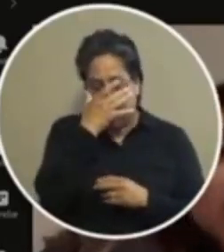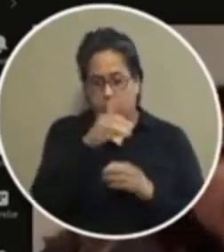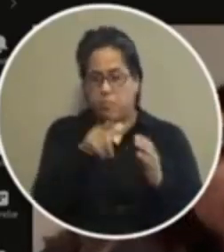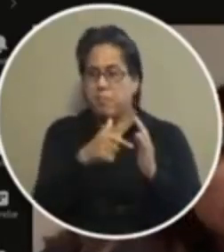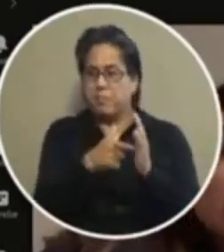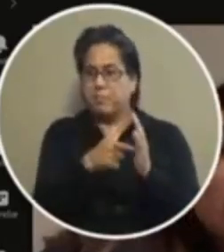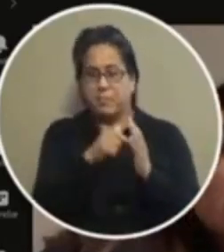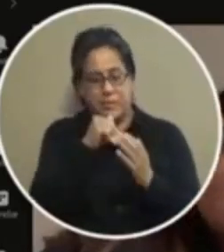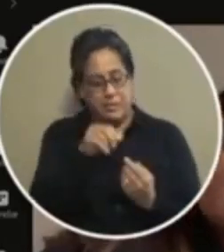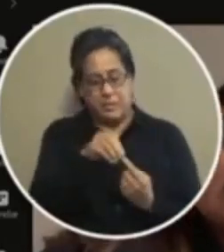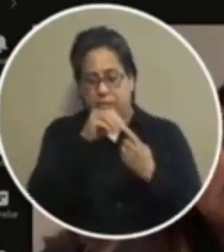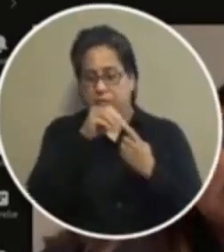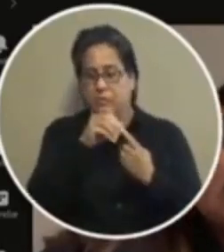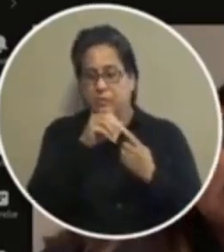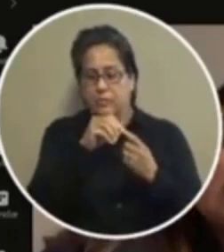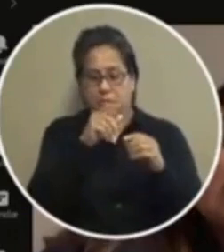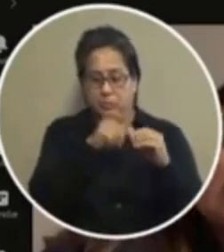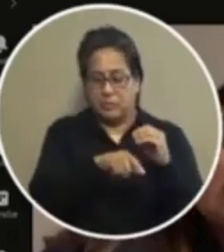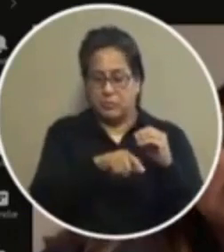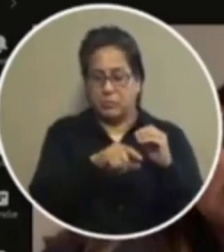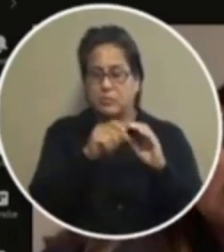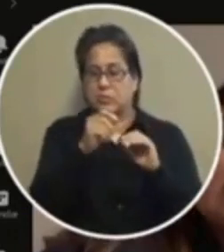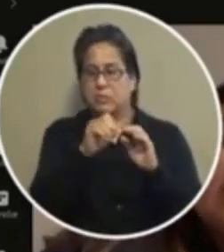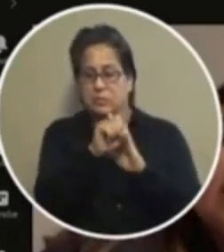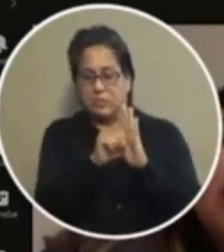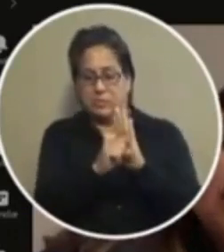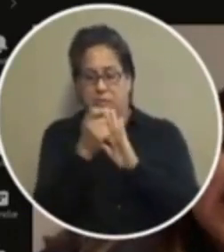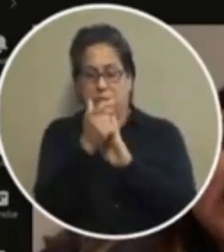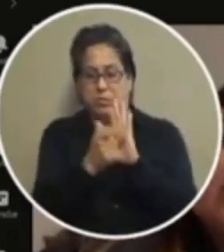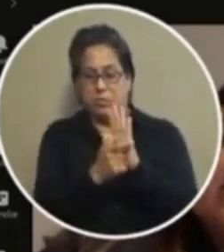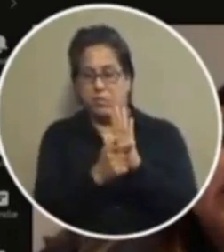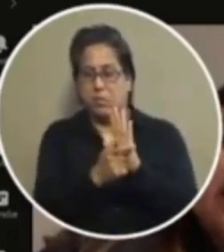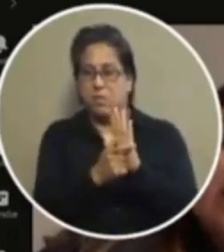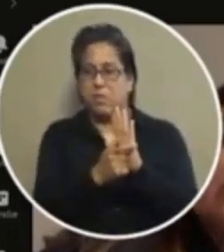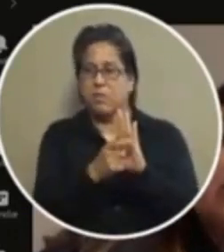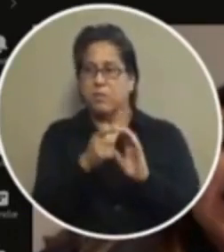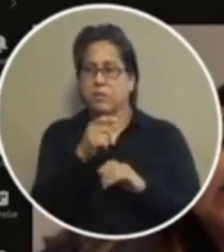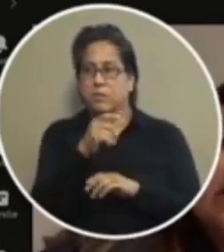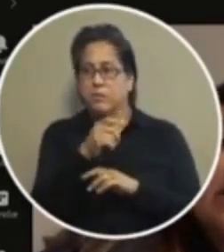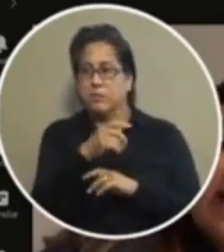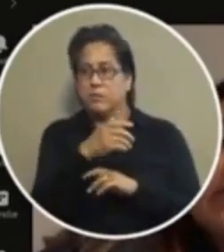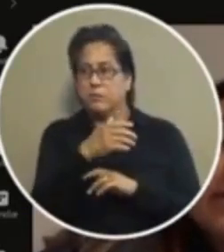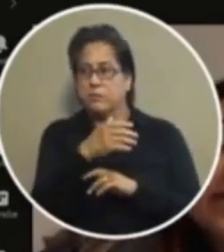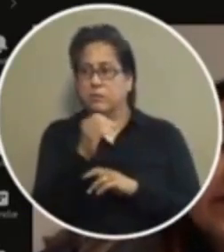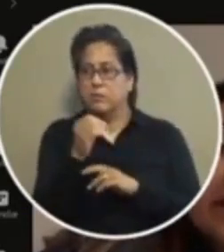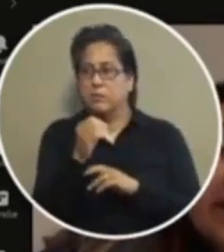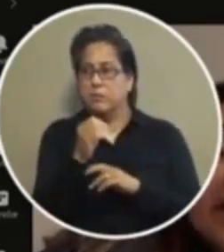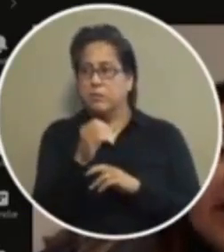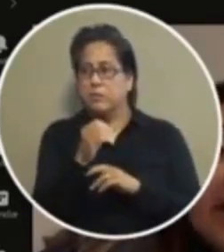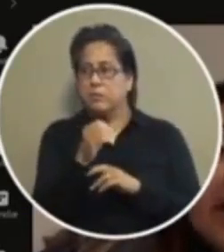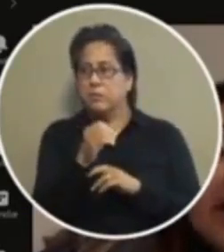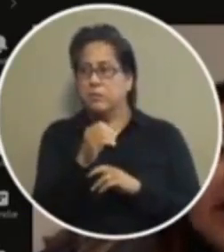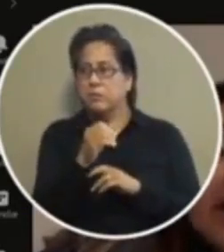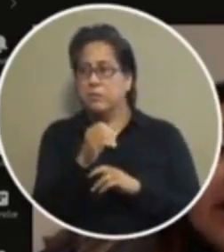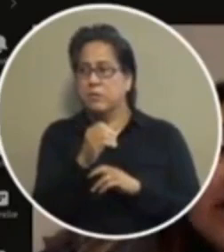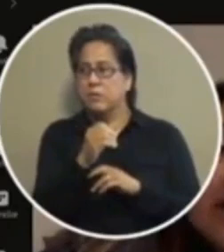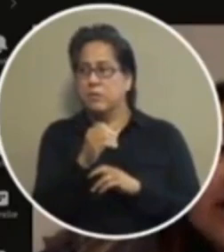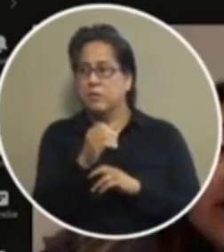isn't unique to el paso this is a state law so into representing council asking to count yes sir